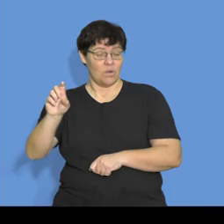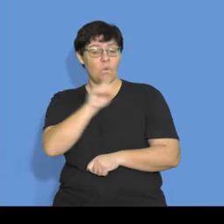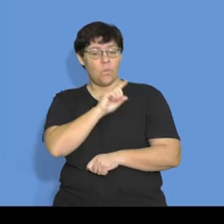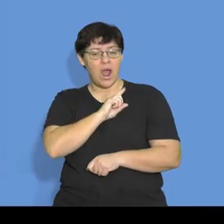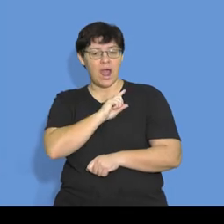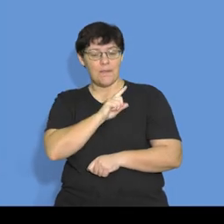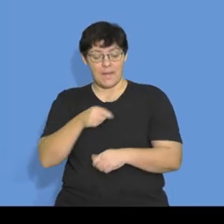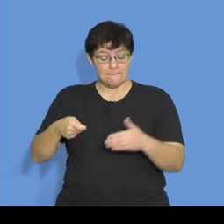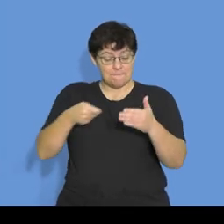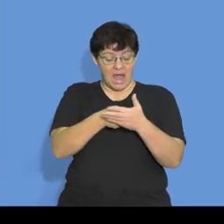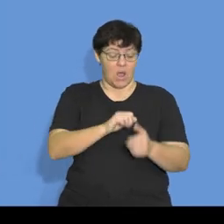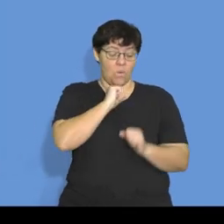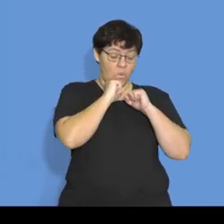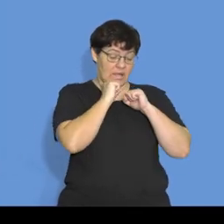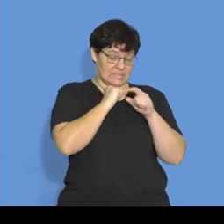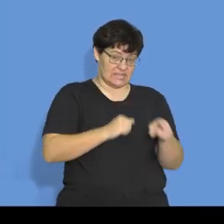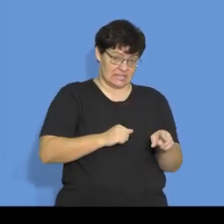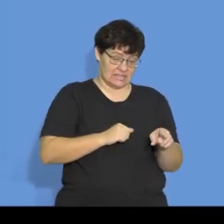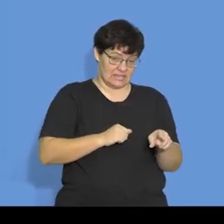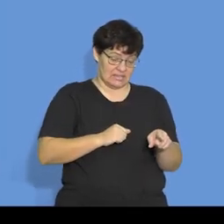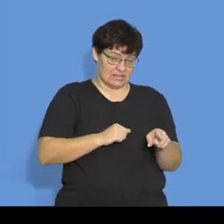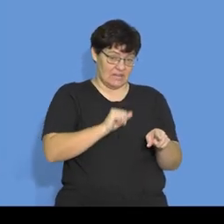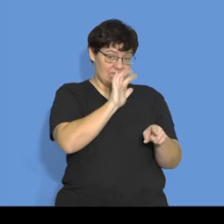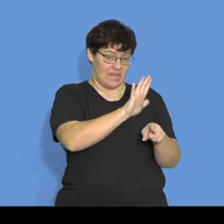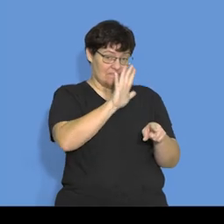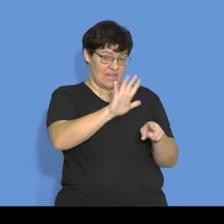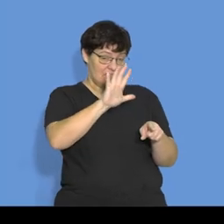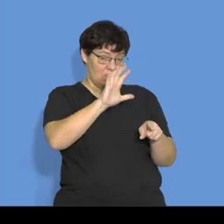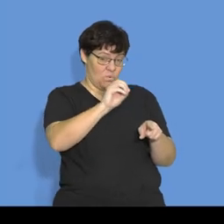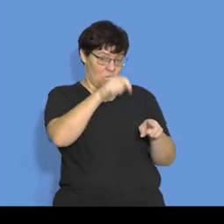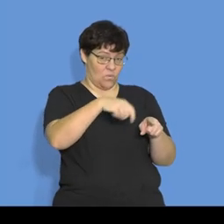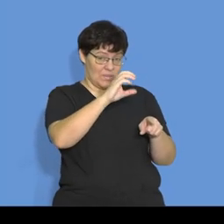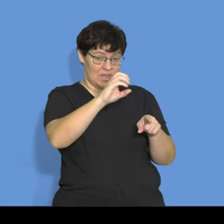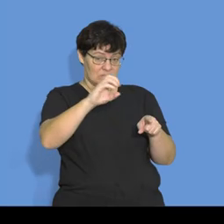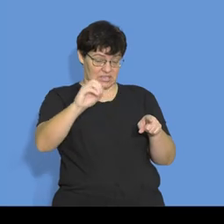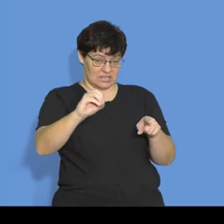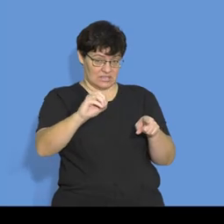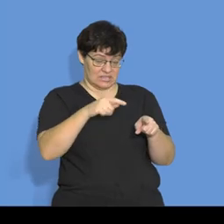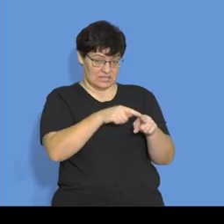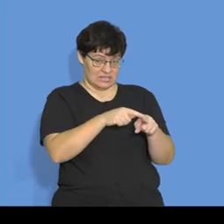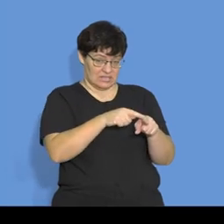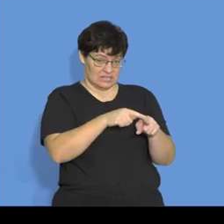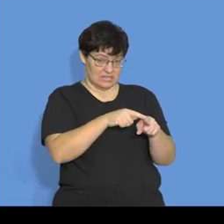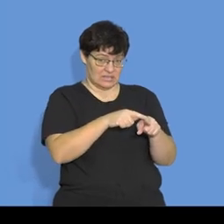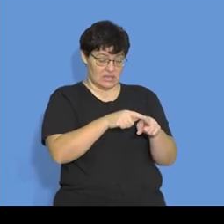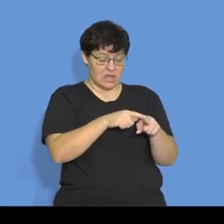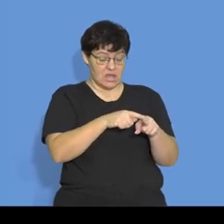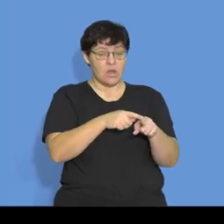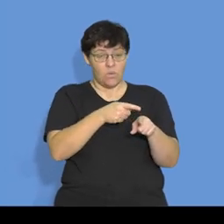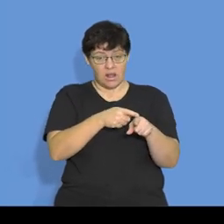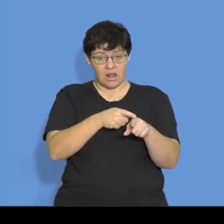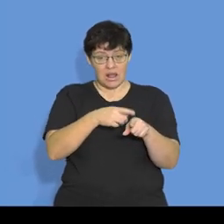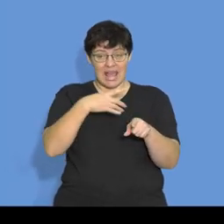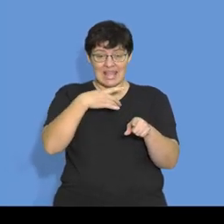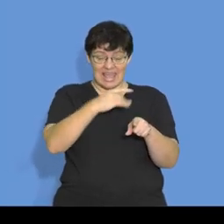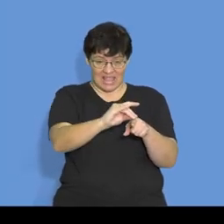for in August, right, the $550,000, the amount that you will pay for cash, obviously, will be in